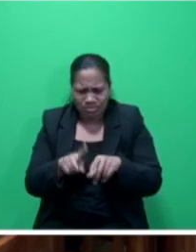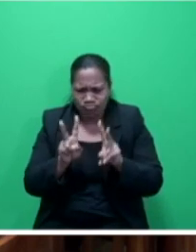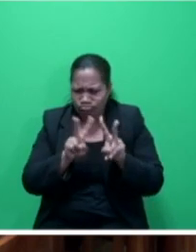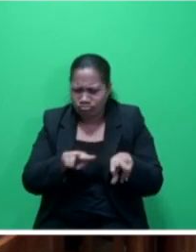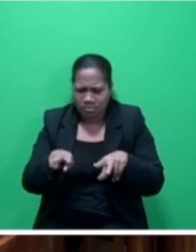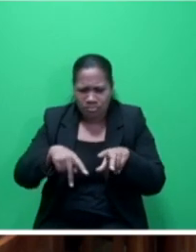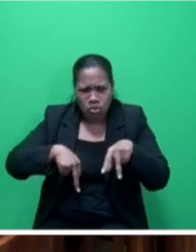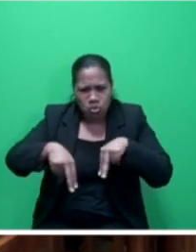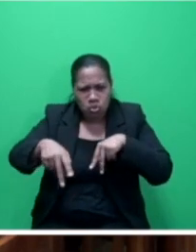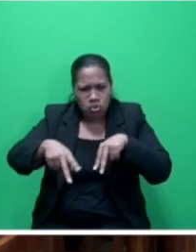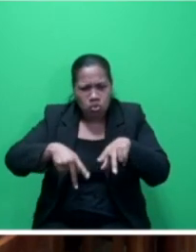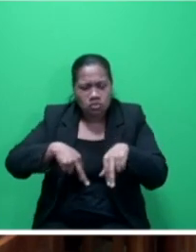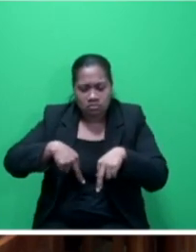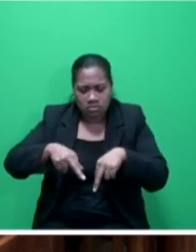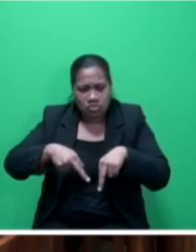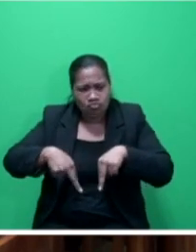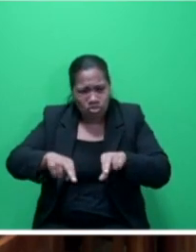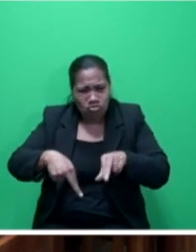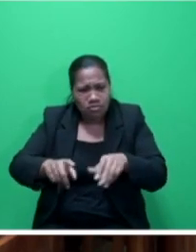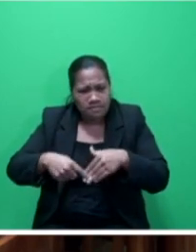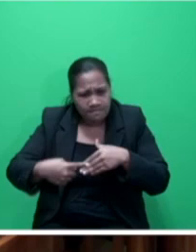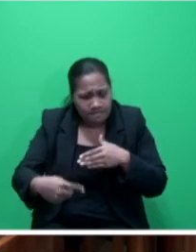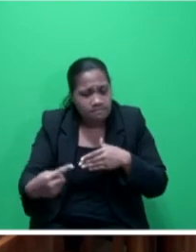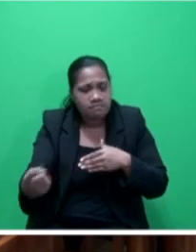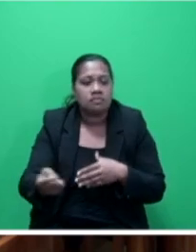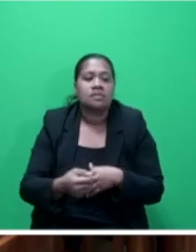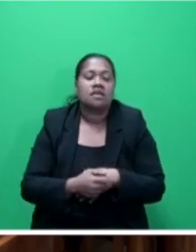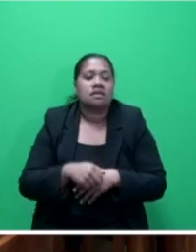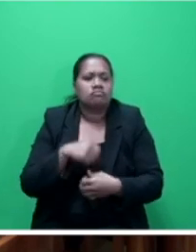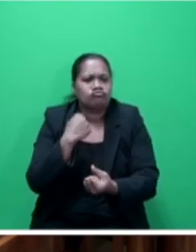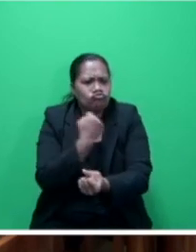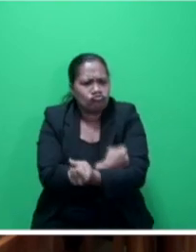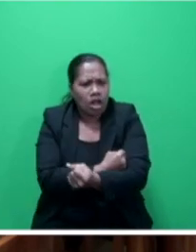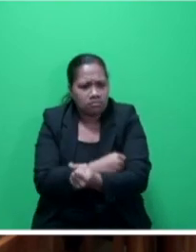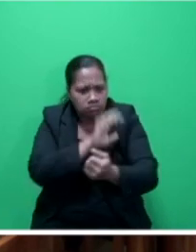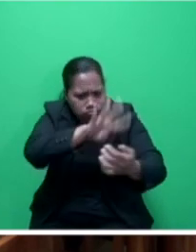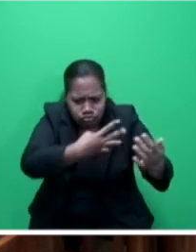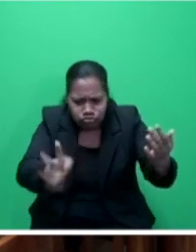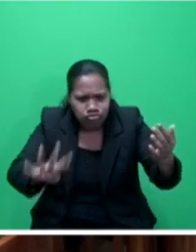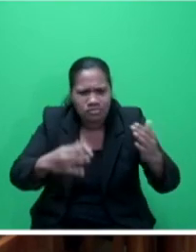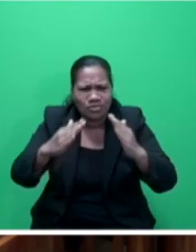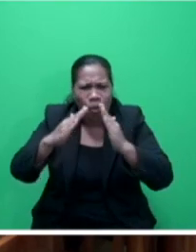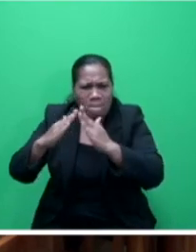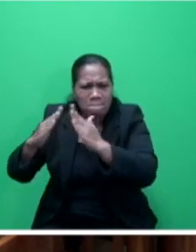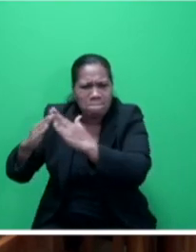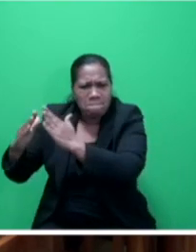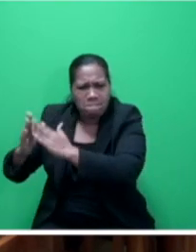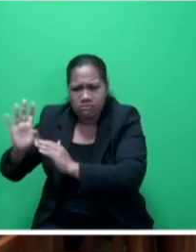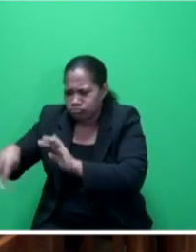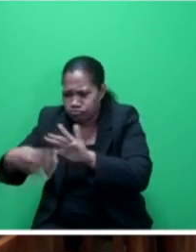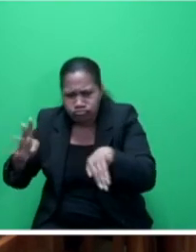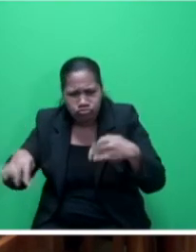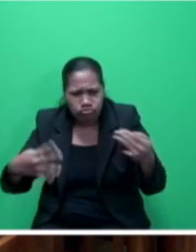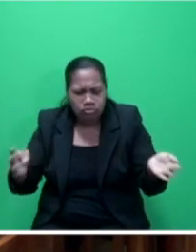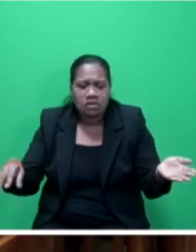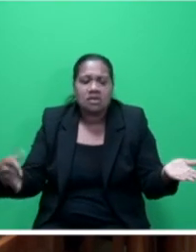drug raids, and of course, maintenance of law and order, and of course,